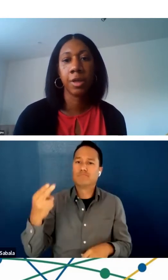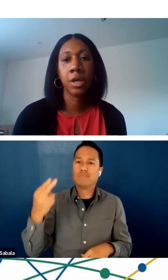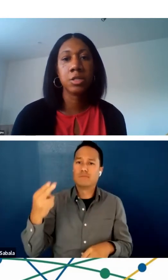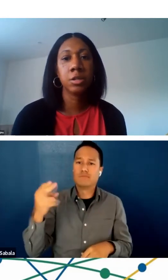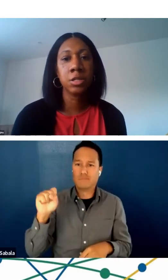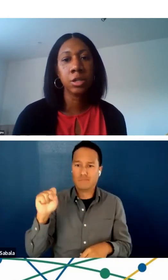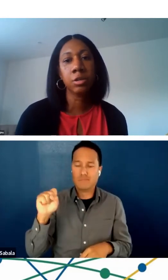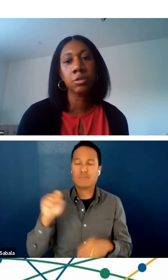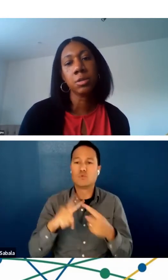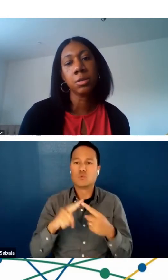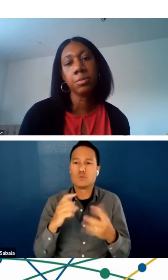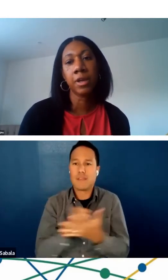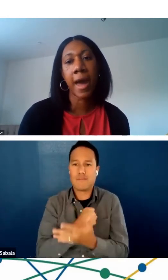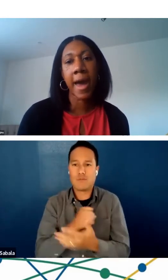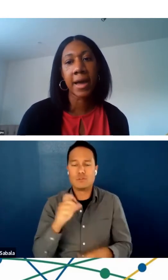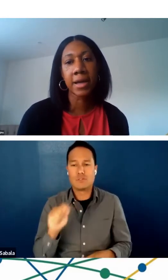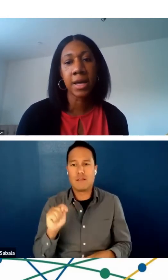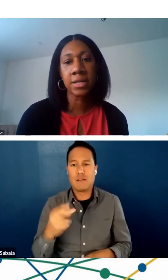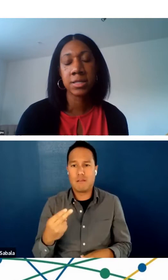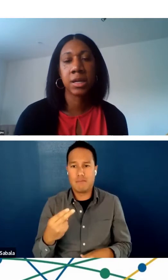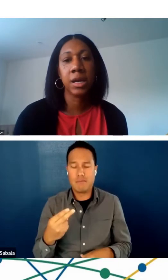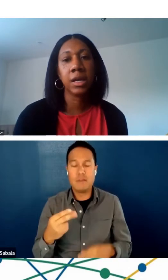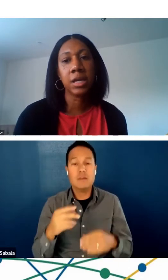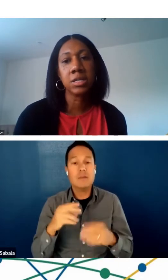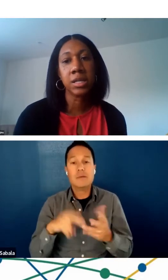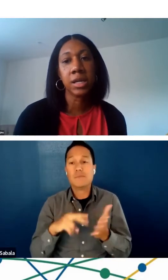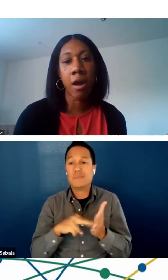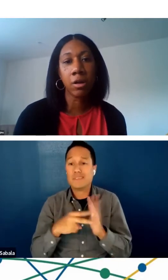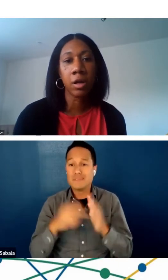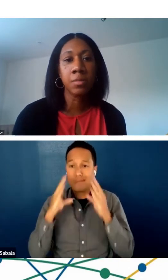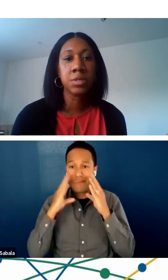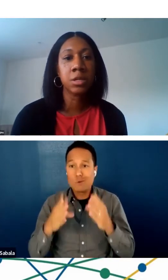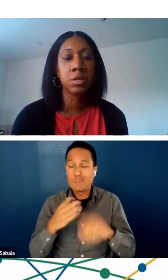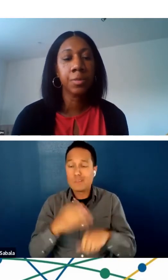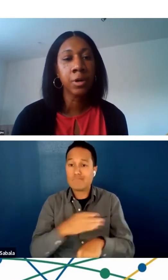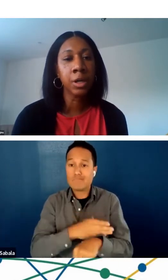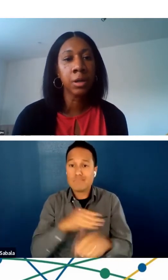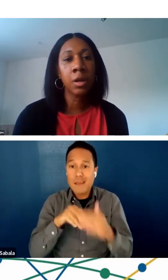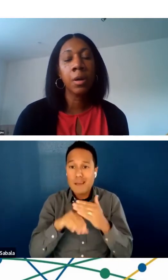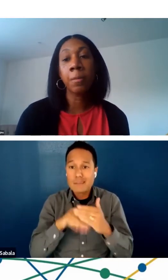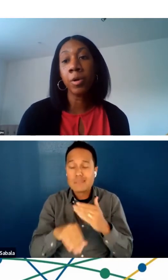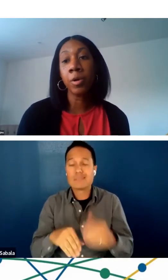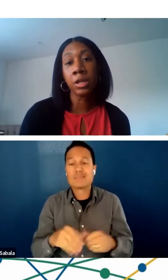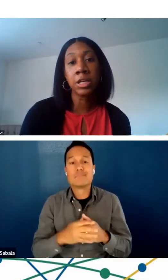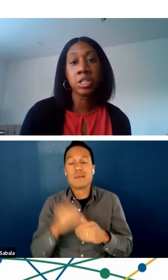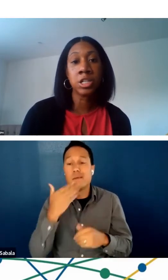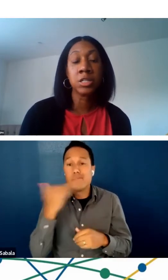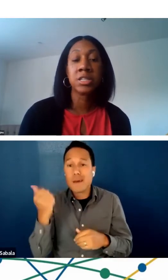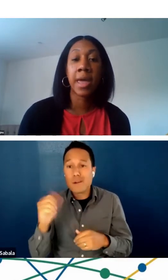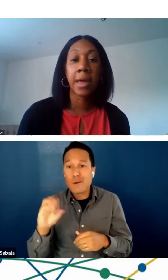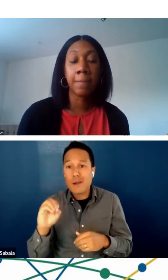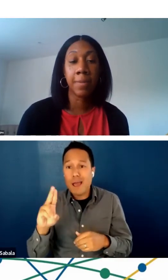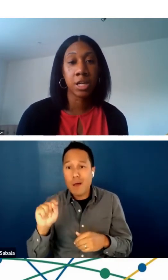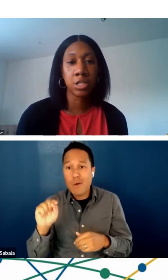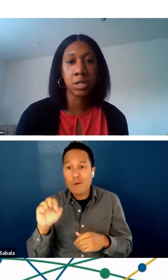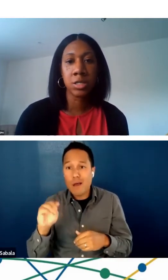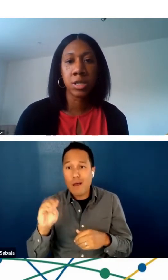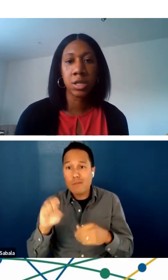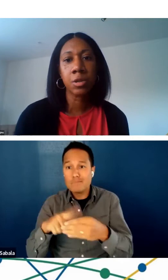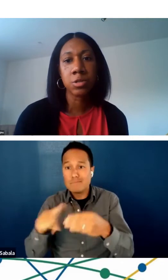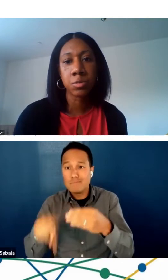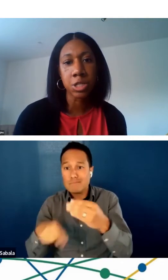telehealth. So, this includes improving access, enhancing outcomes, and supporting both clinicians and